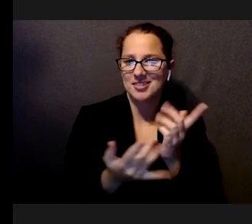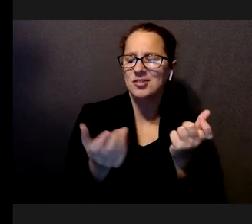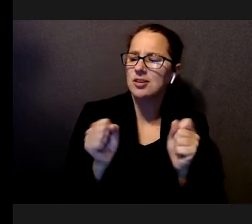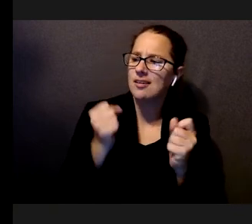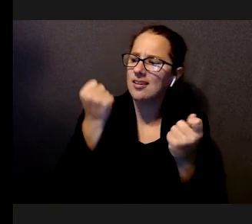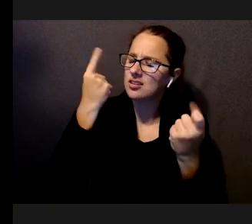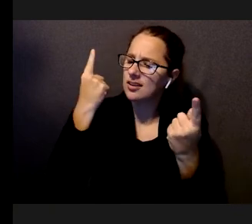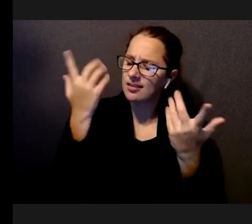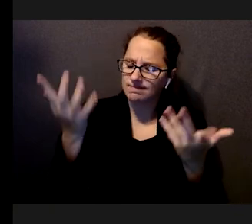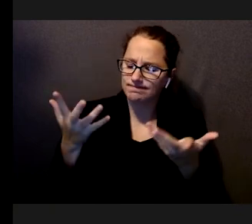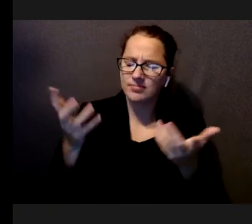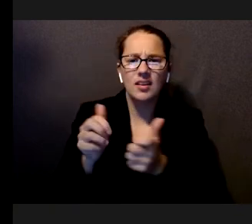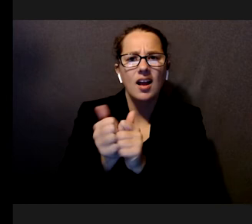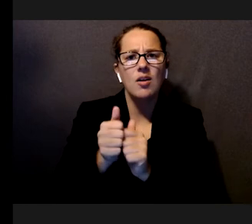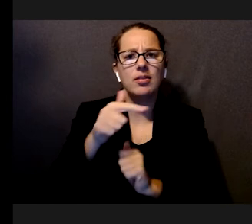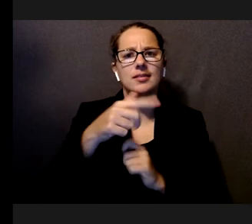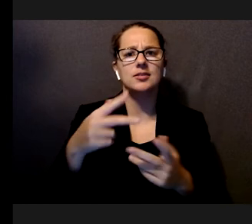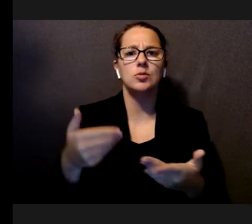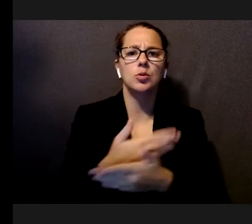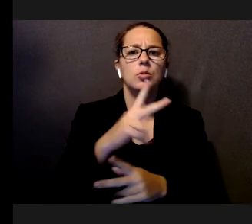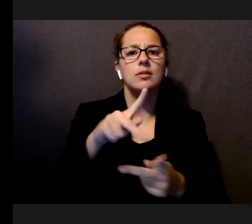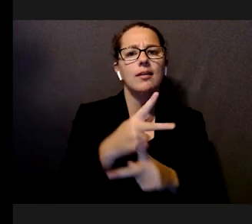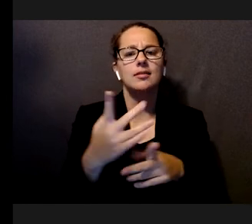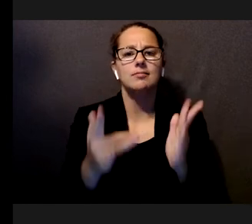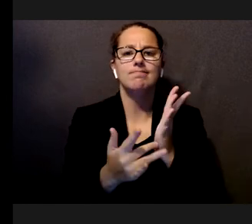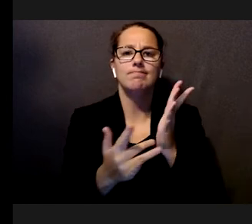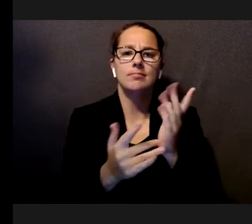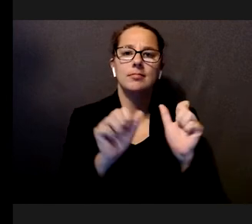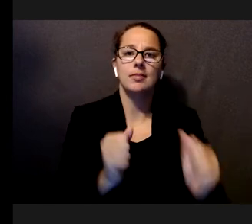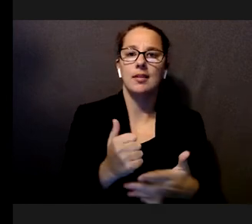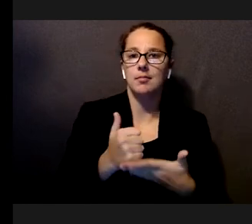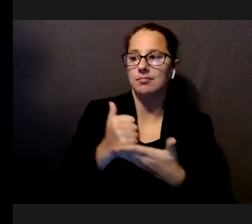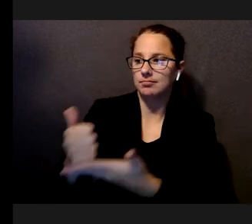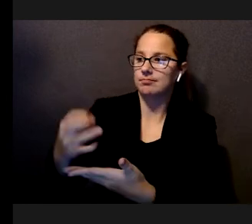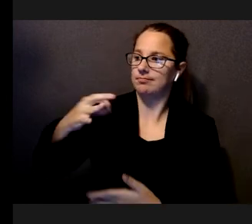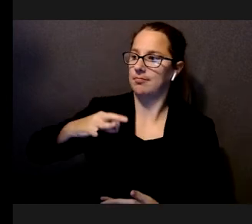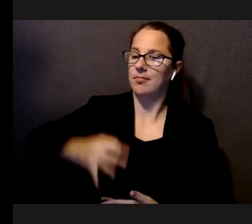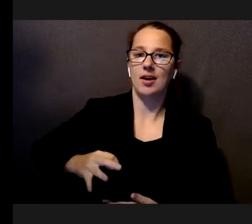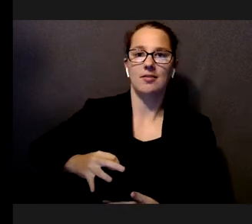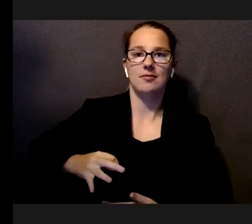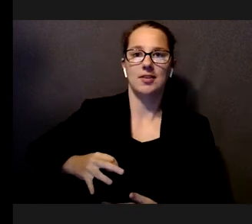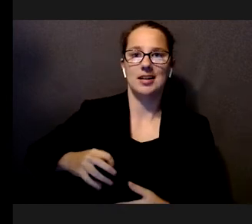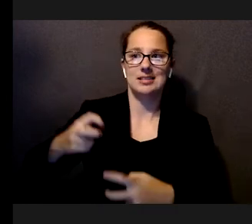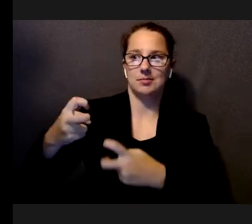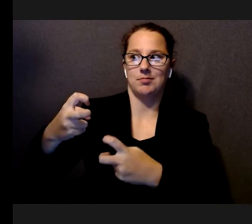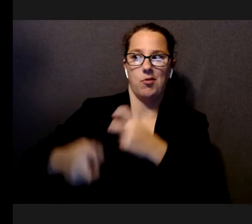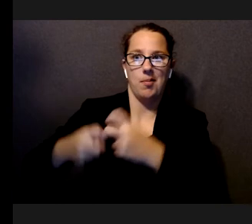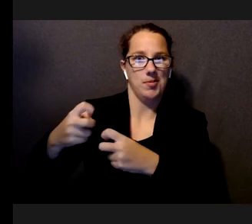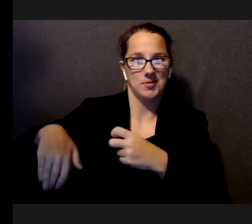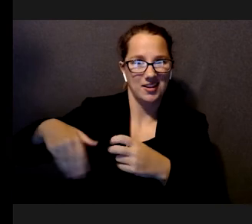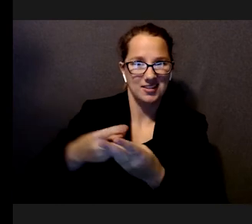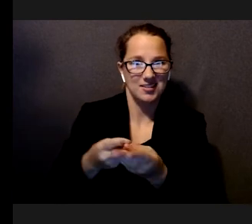understand how these new forms of technologies can be used to solve existing unsolved